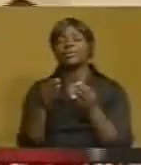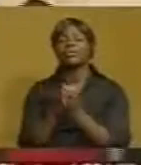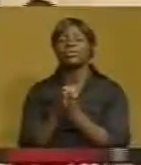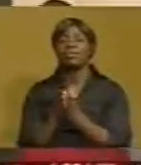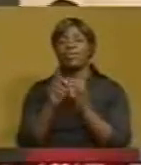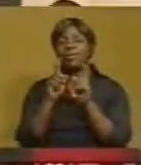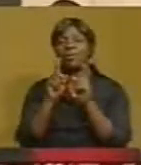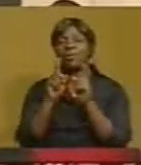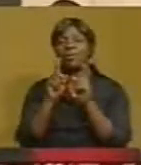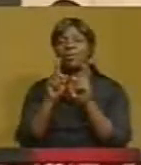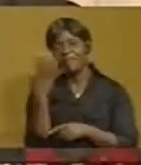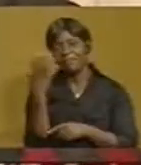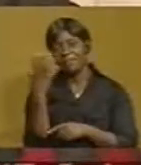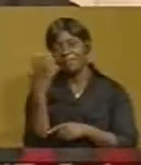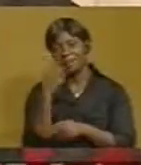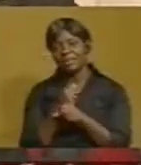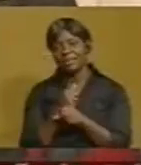employees.